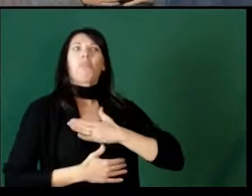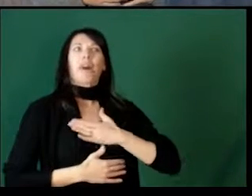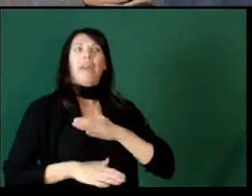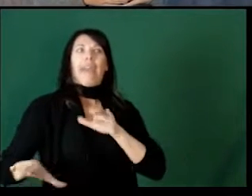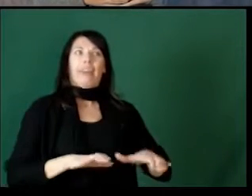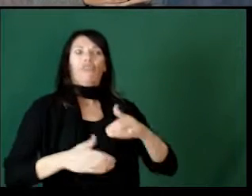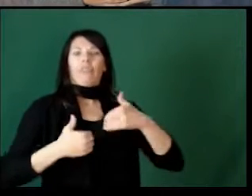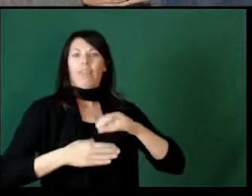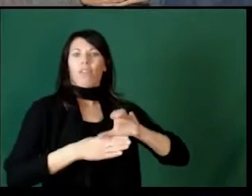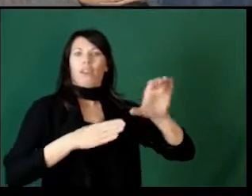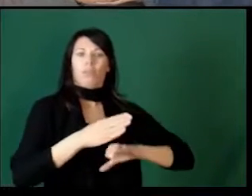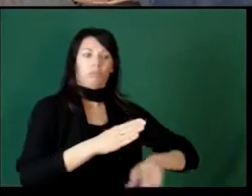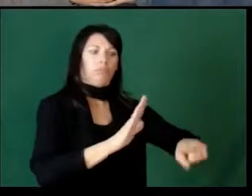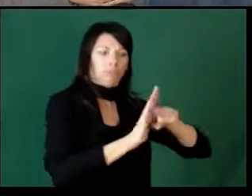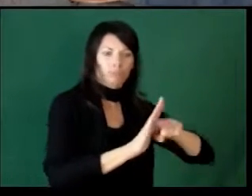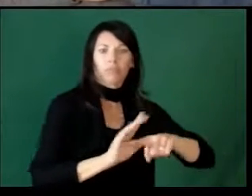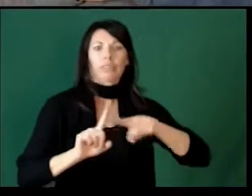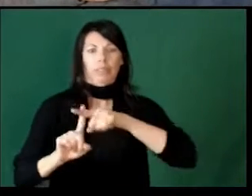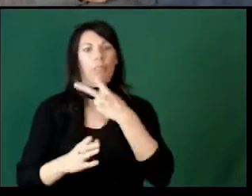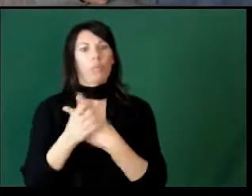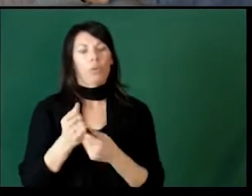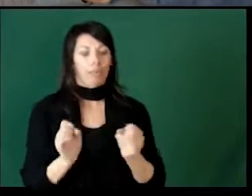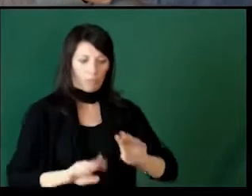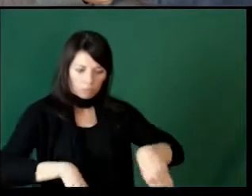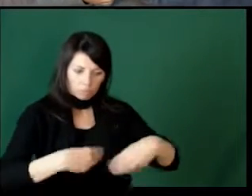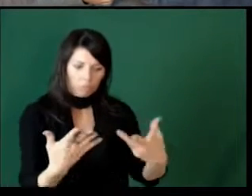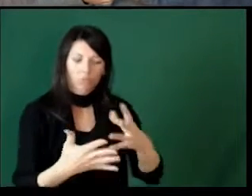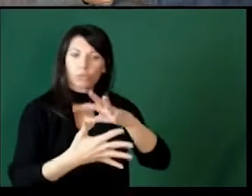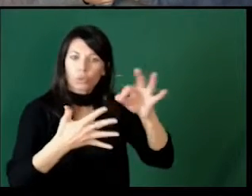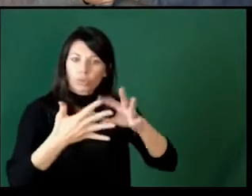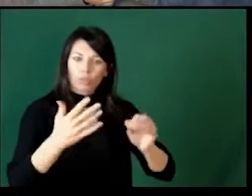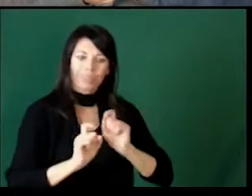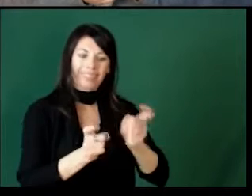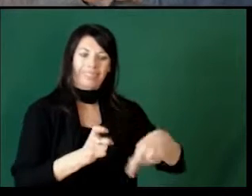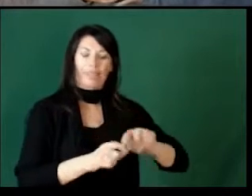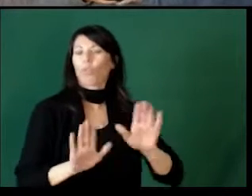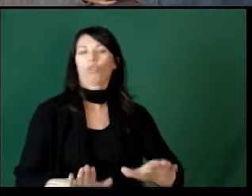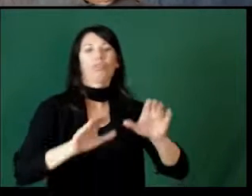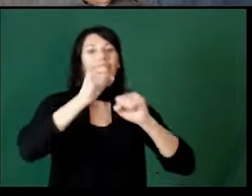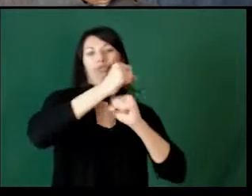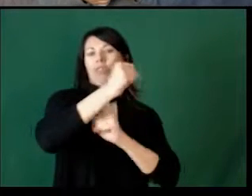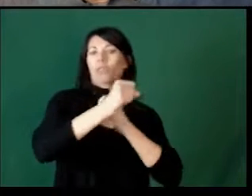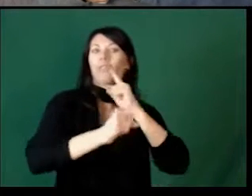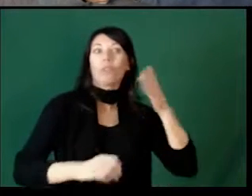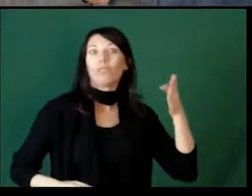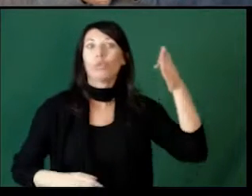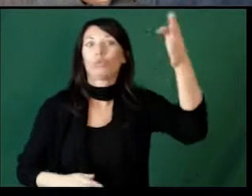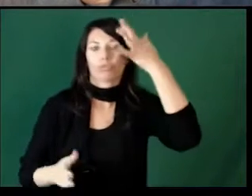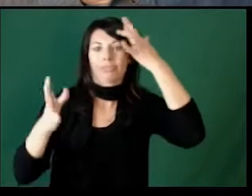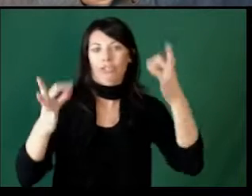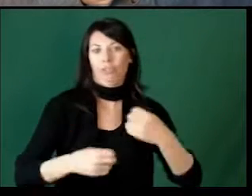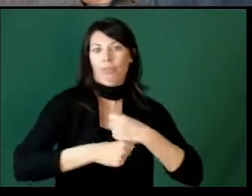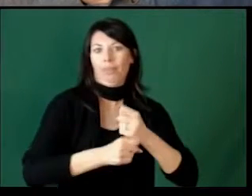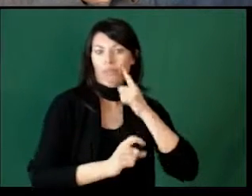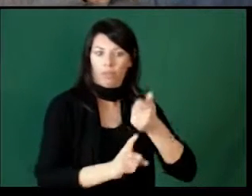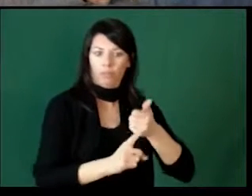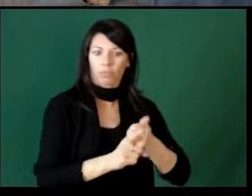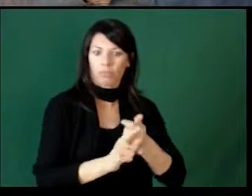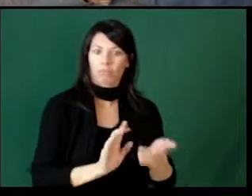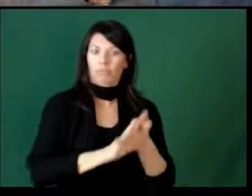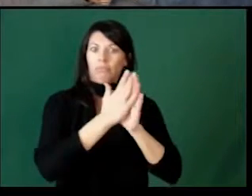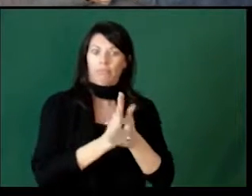negative. By giving children choices and consequences we are providing them with a great structure for future decision making.